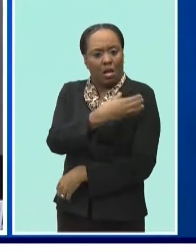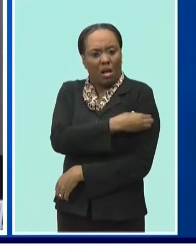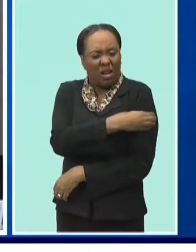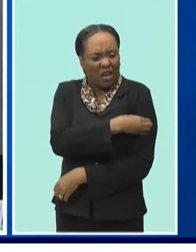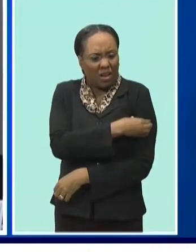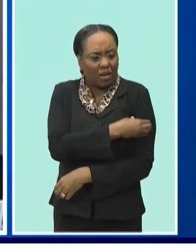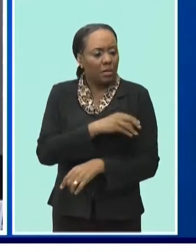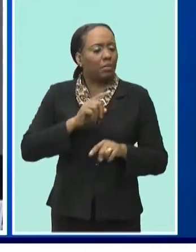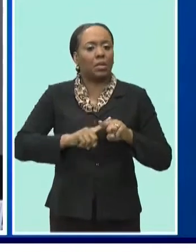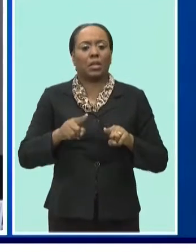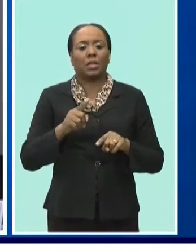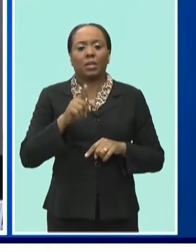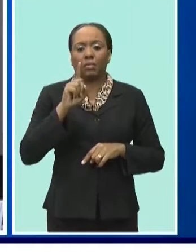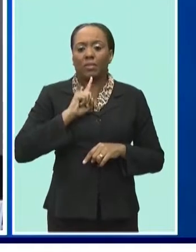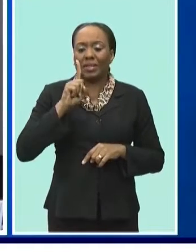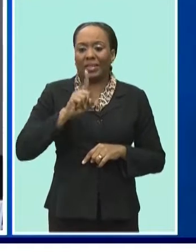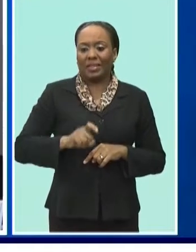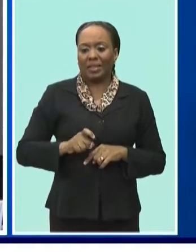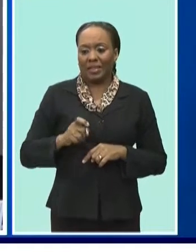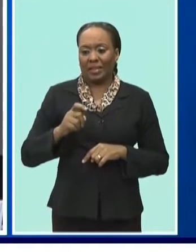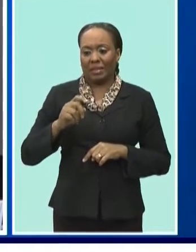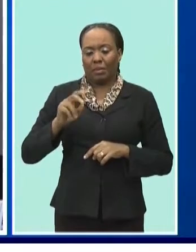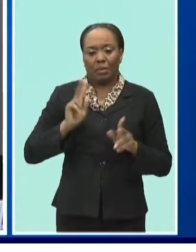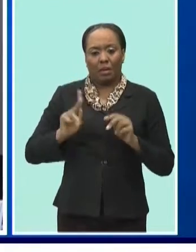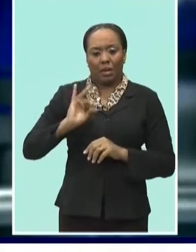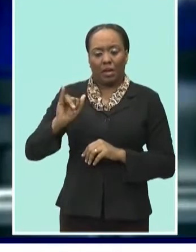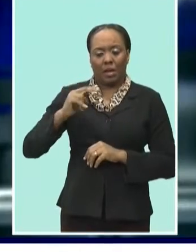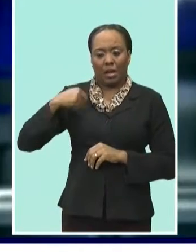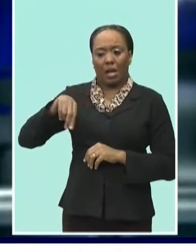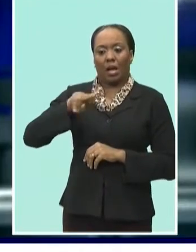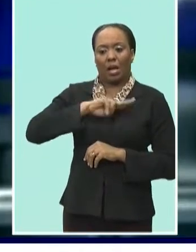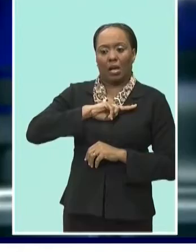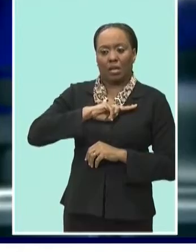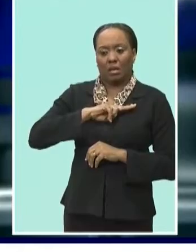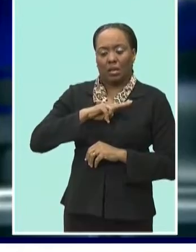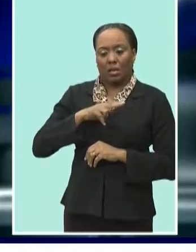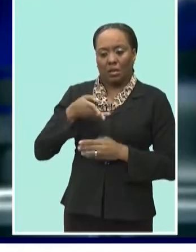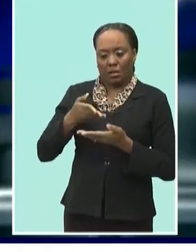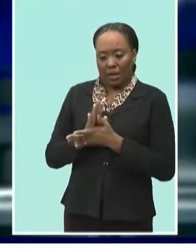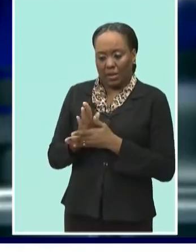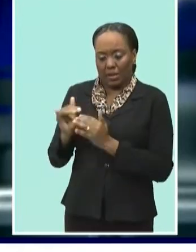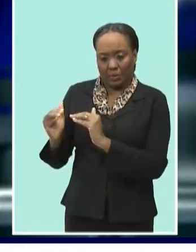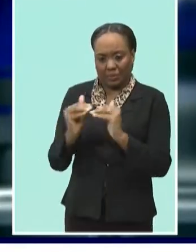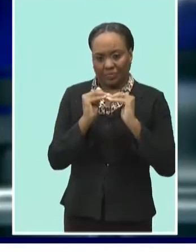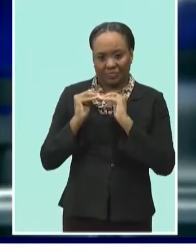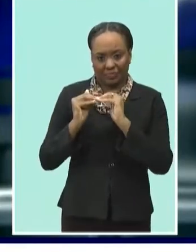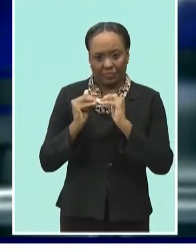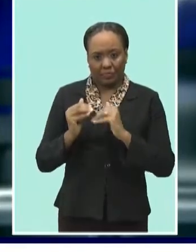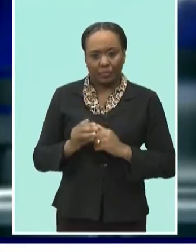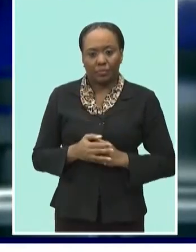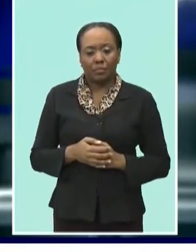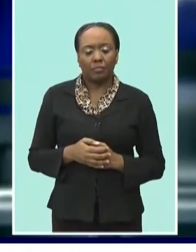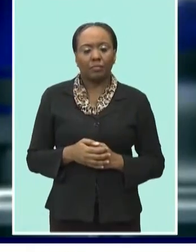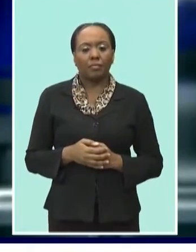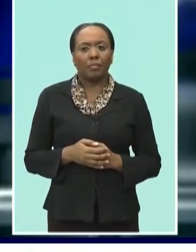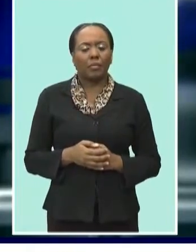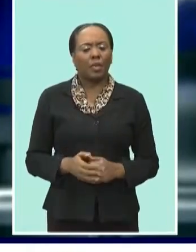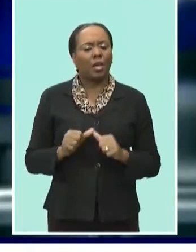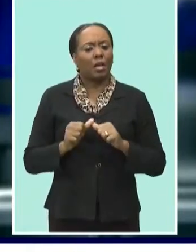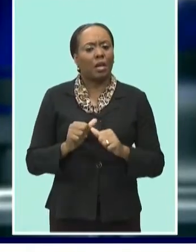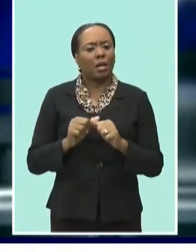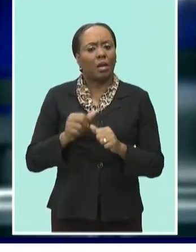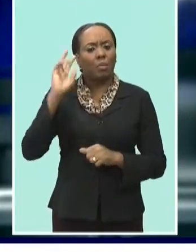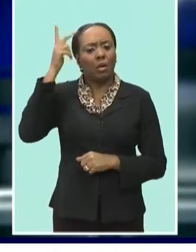the survival of those of us who live in this world. Meanwhile, as the ongoing political crisis in Venezuela drags on,